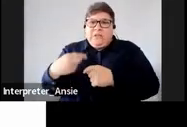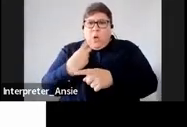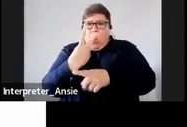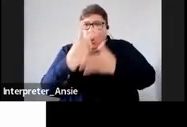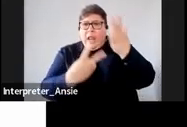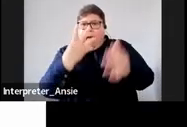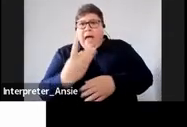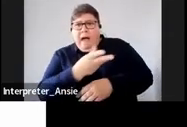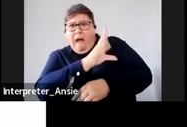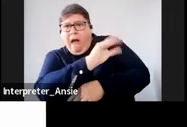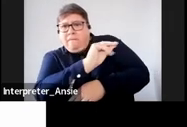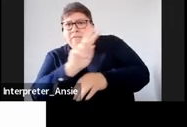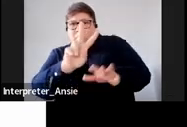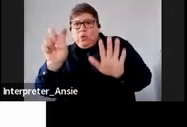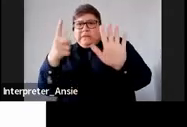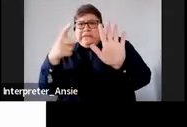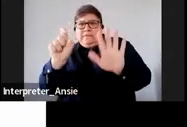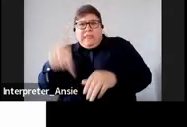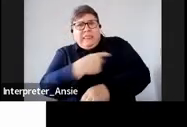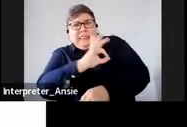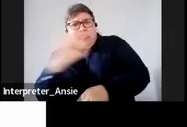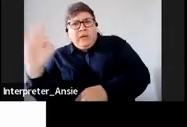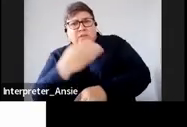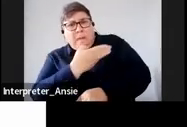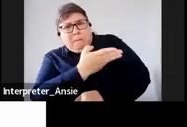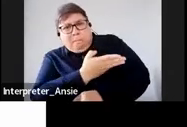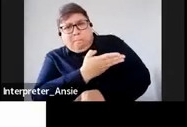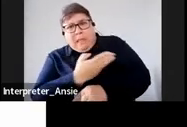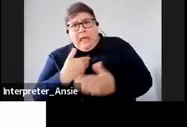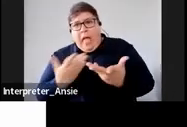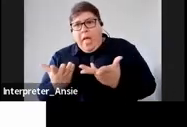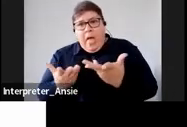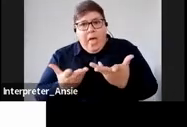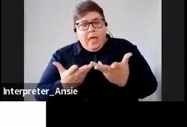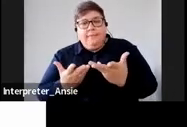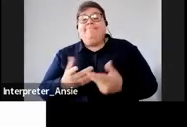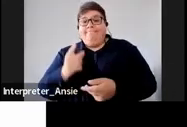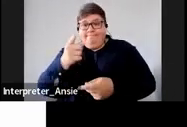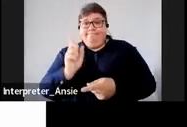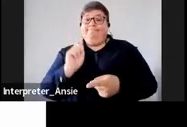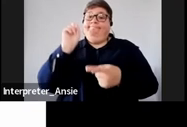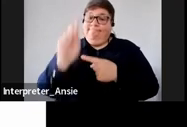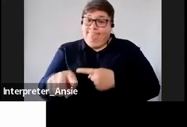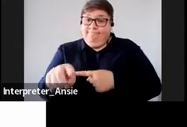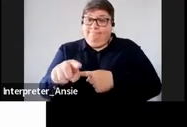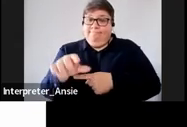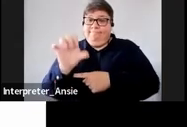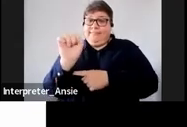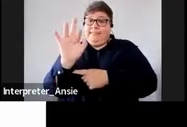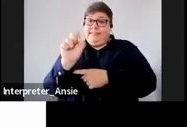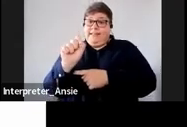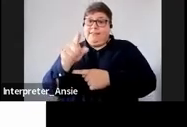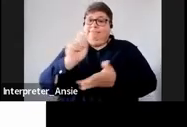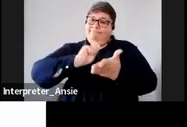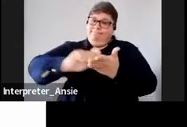,000 to pay sales what should then happen is that you should apply for compromise